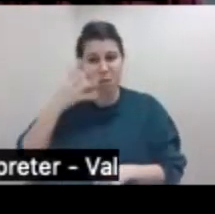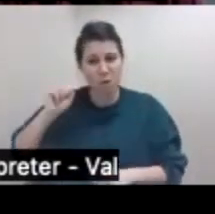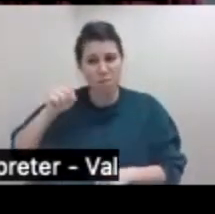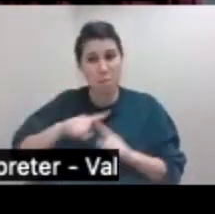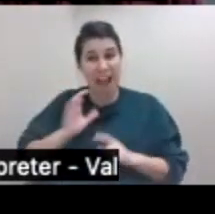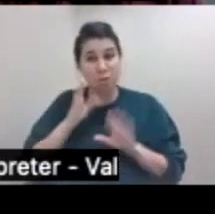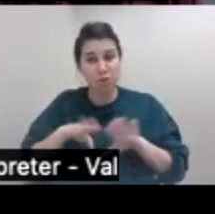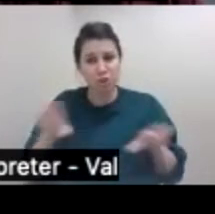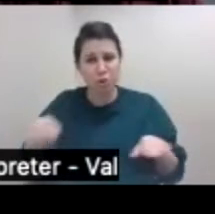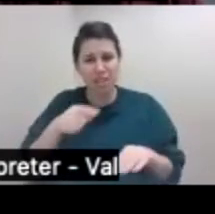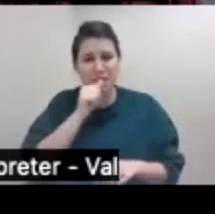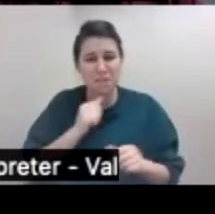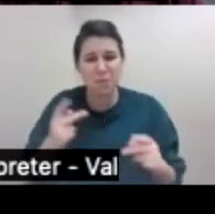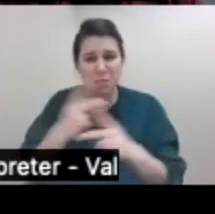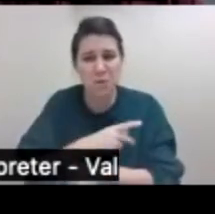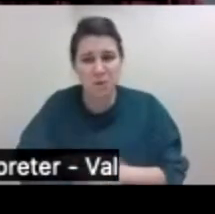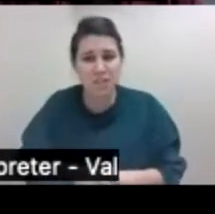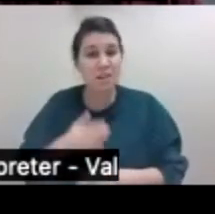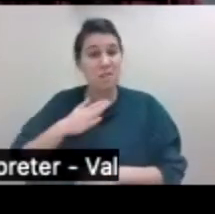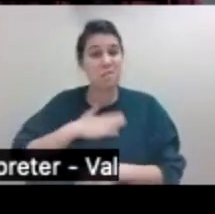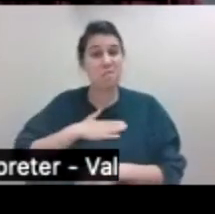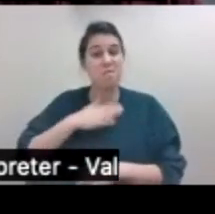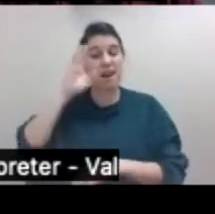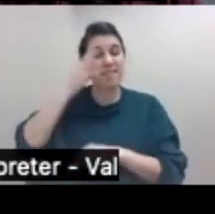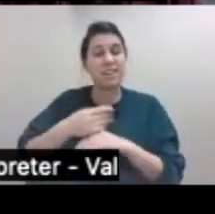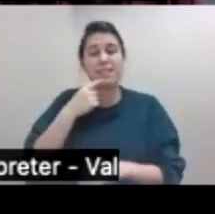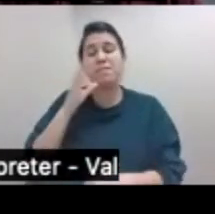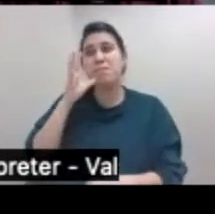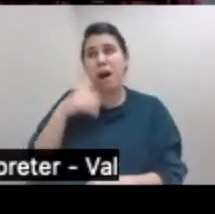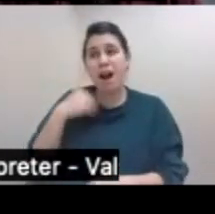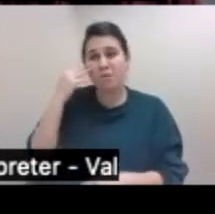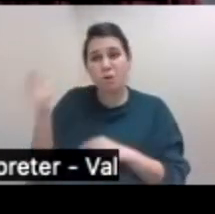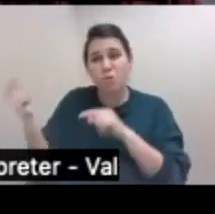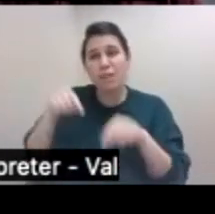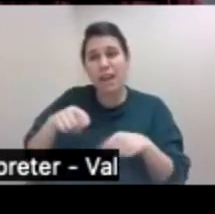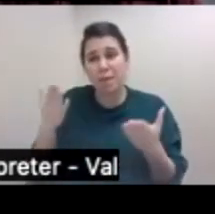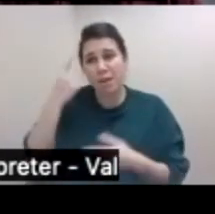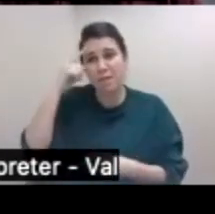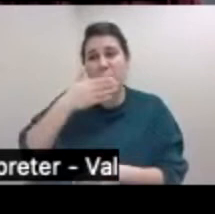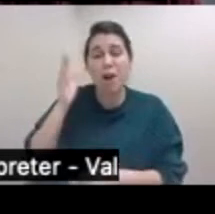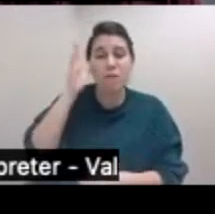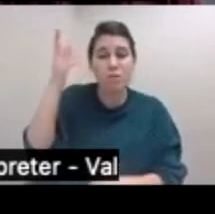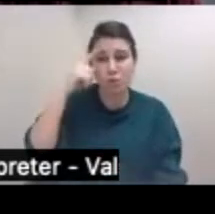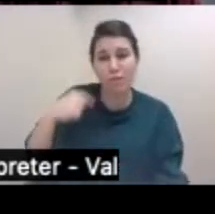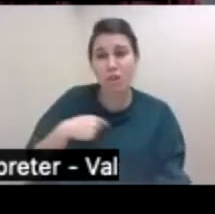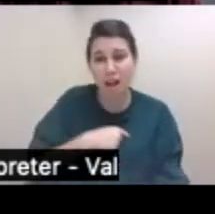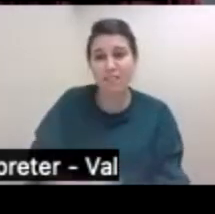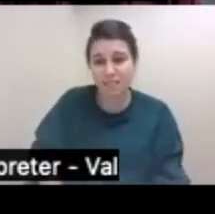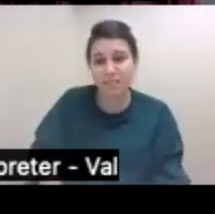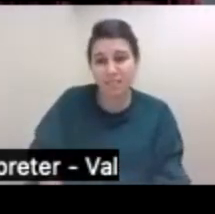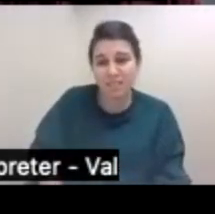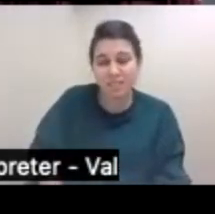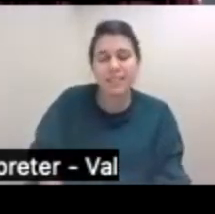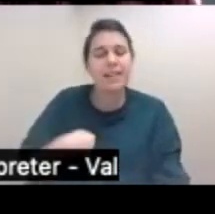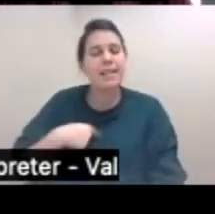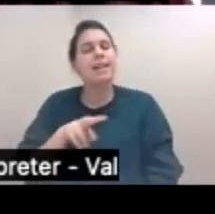we talk about this, my son tells me, Mom, I know you came here to offer us a better future. So this is very important because this